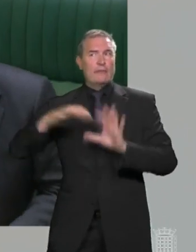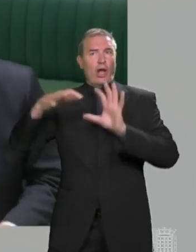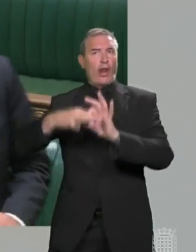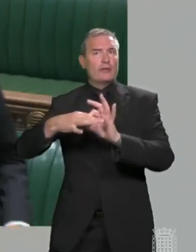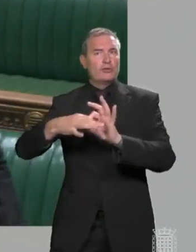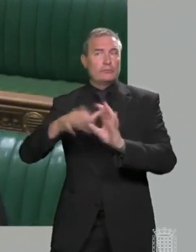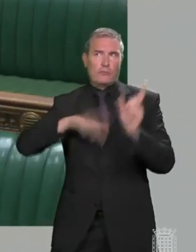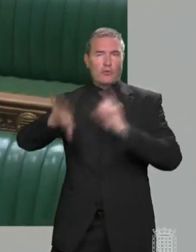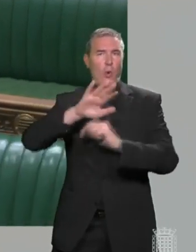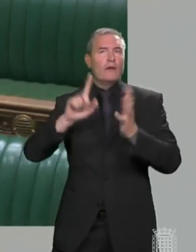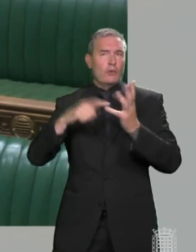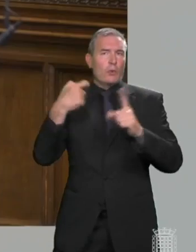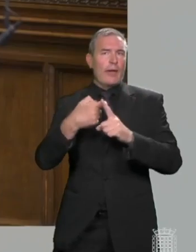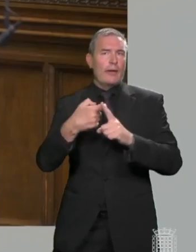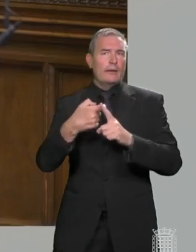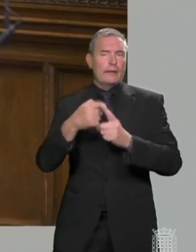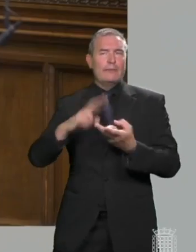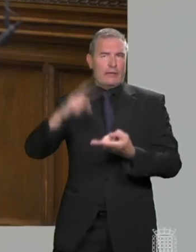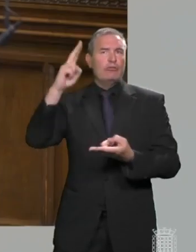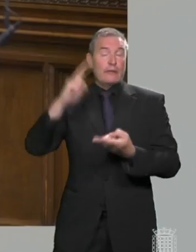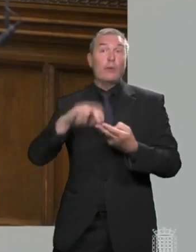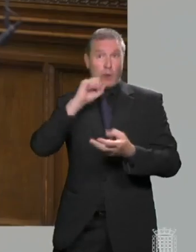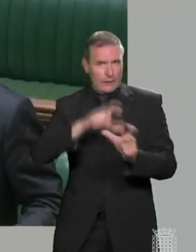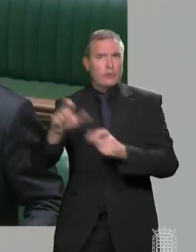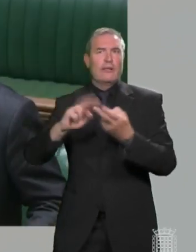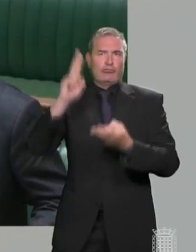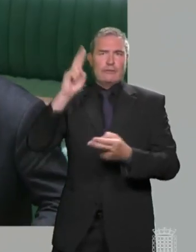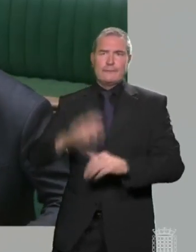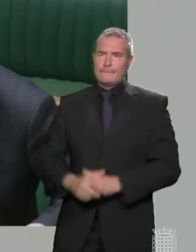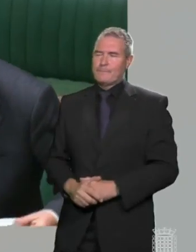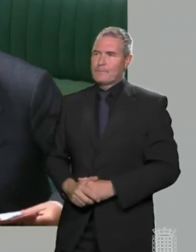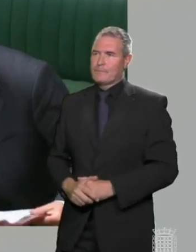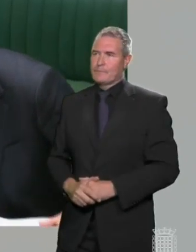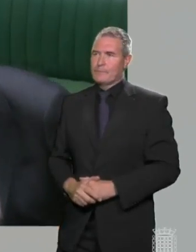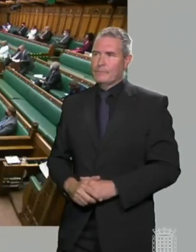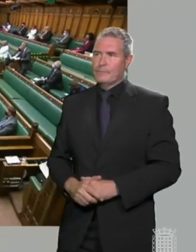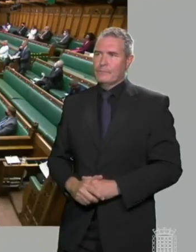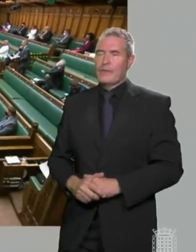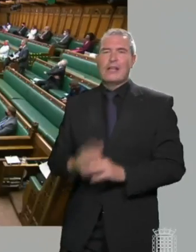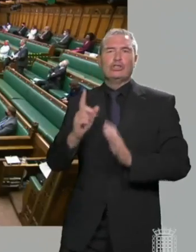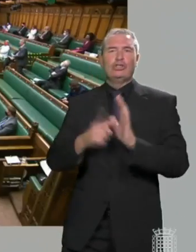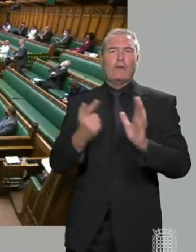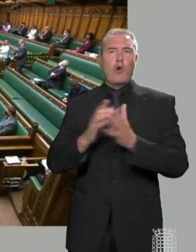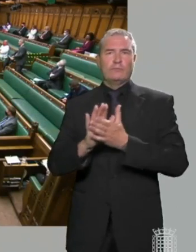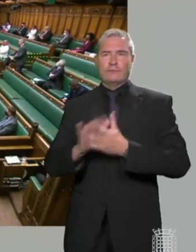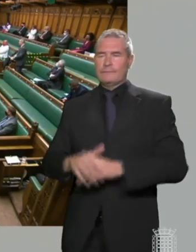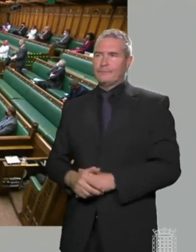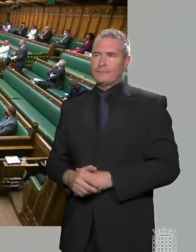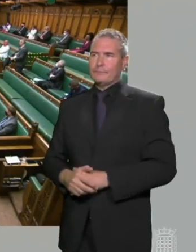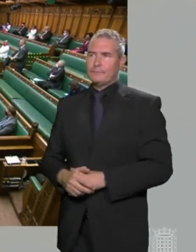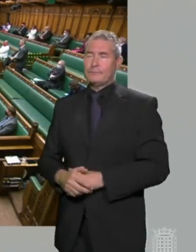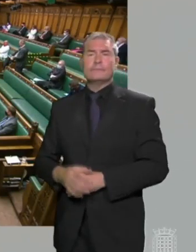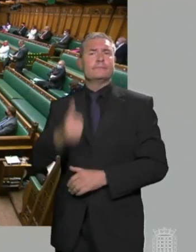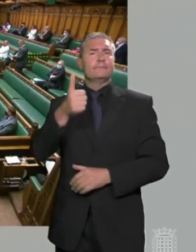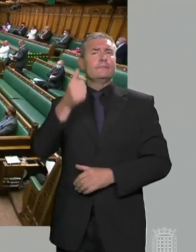across the whole of the UK has massively increased and will be increasing thanks to the steps that we are taking. Sir Geoffrey Dons. Thank you, Mr Speaker. I